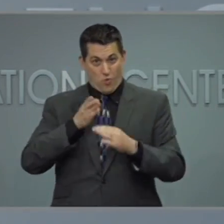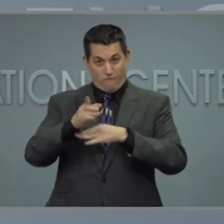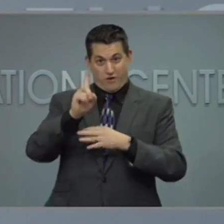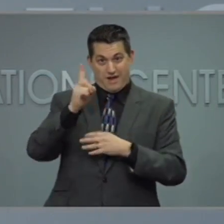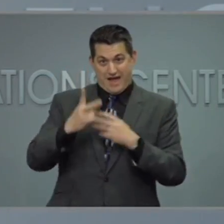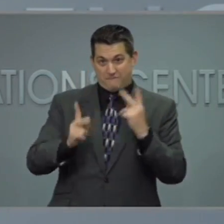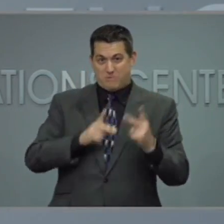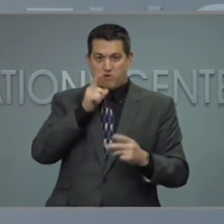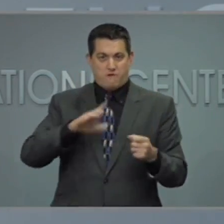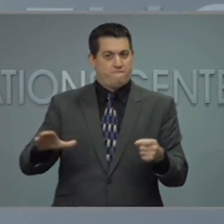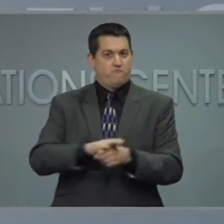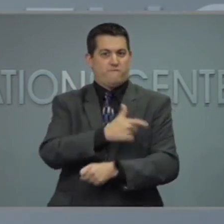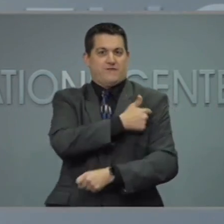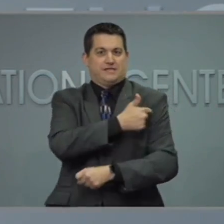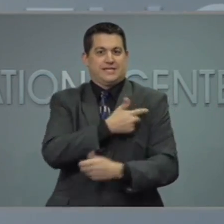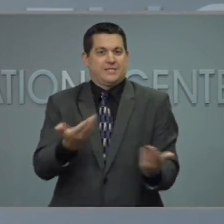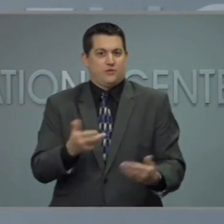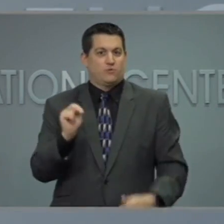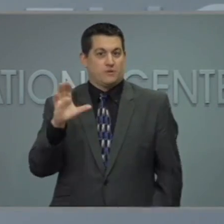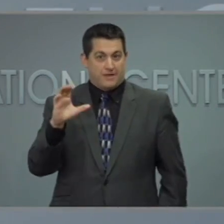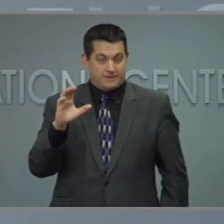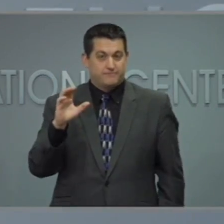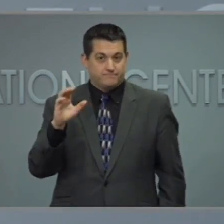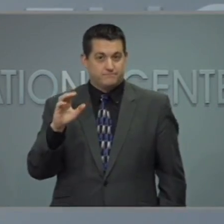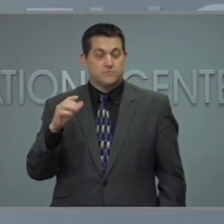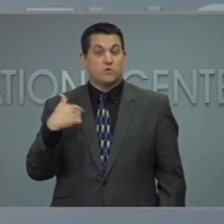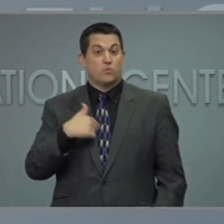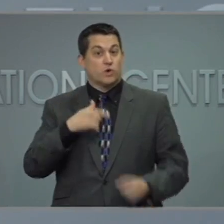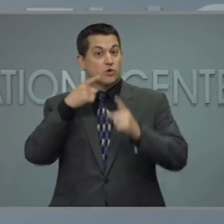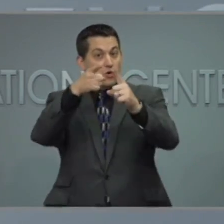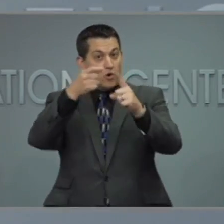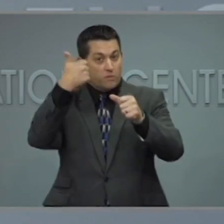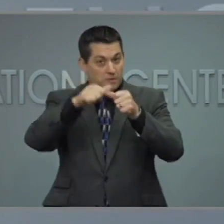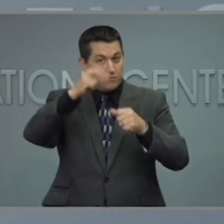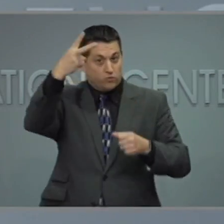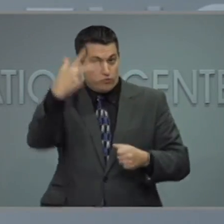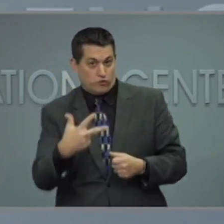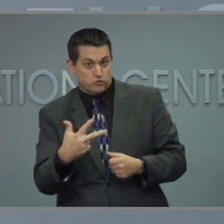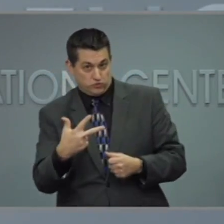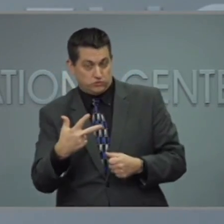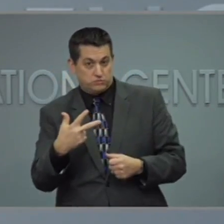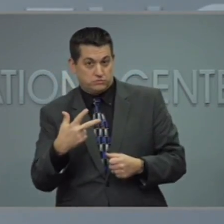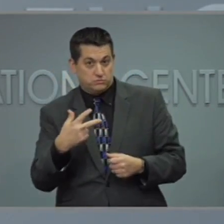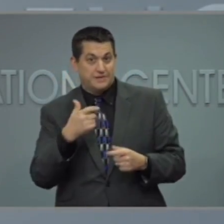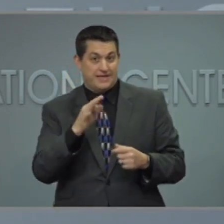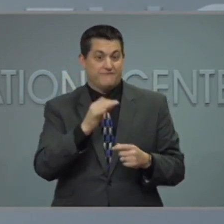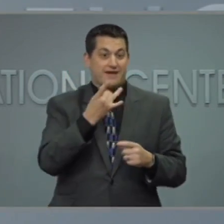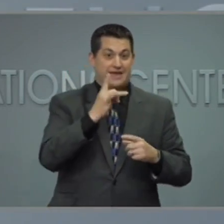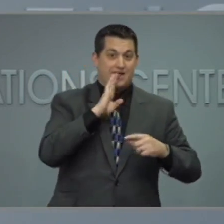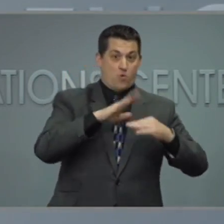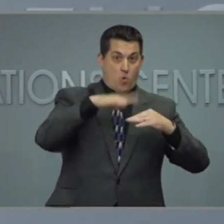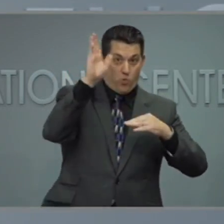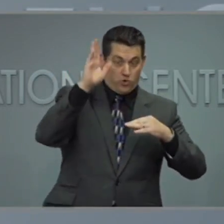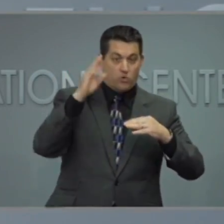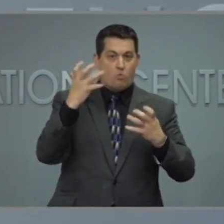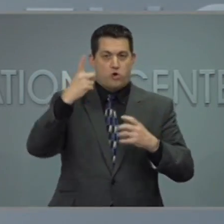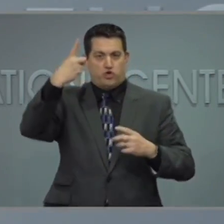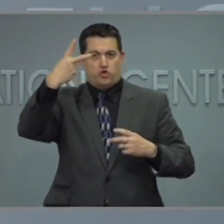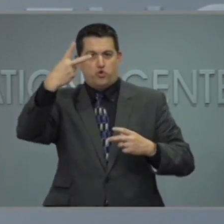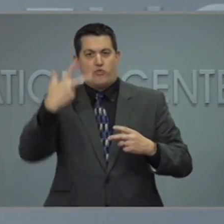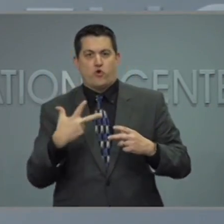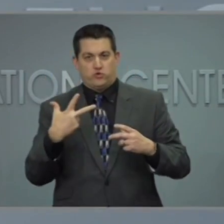We still want to reach our goal of two thirds of North Carolinians 18 and older with at least one vaccine dose.